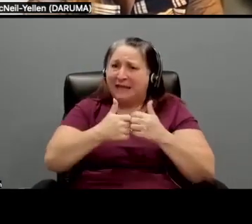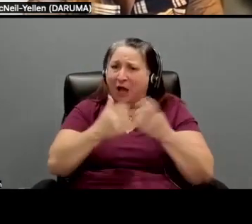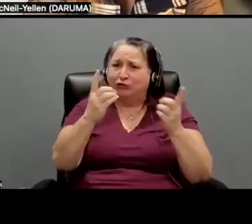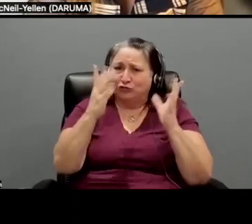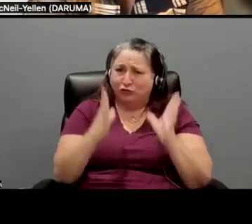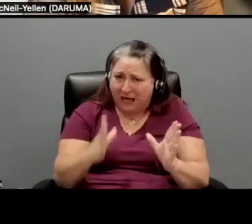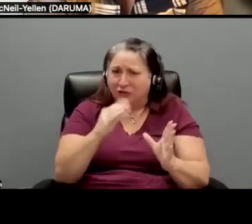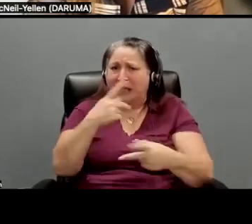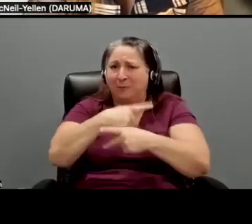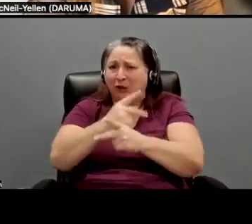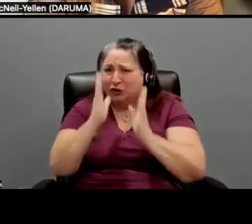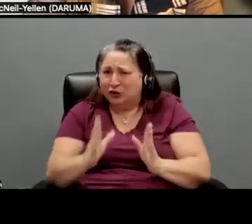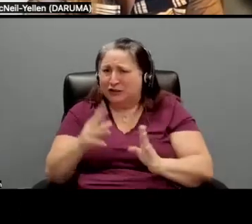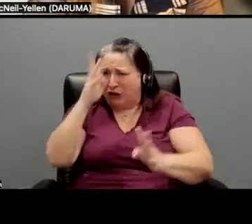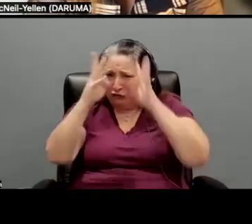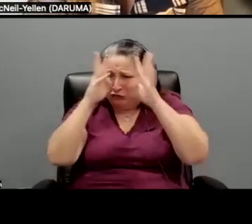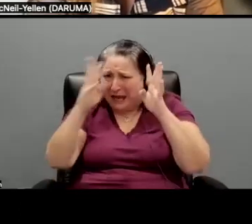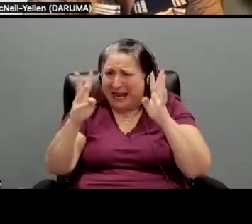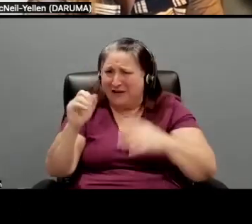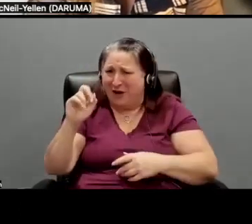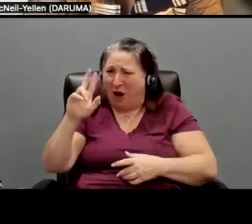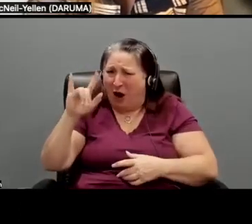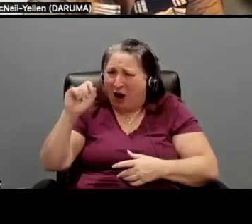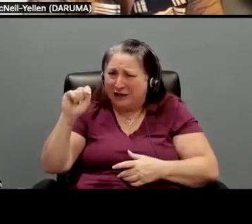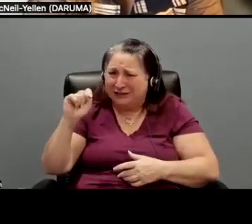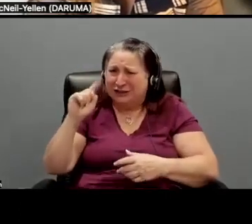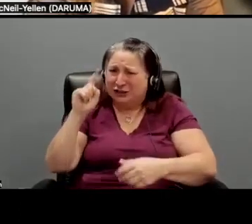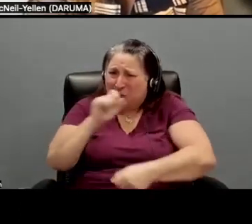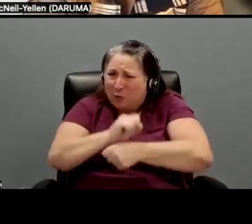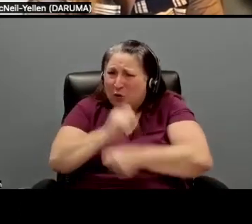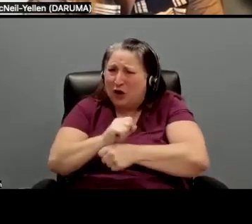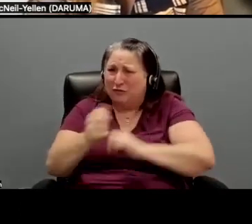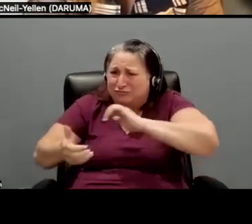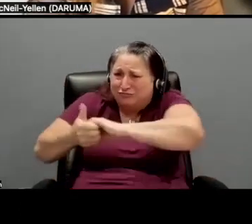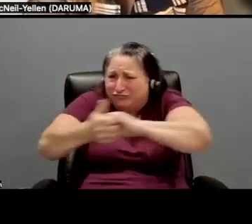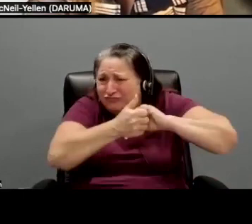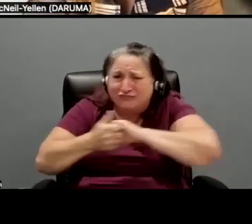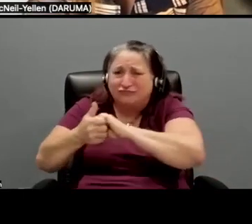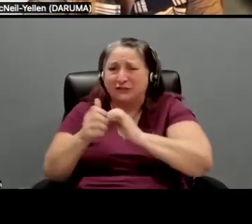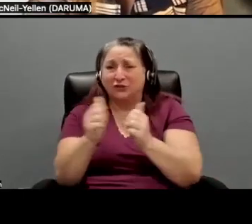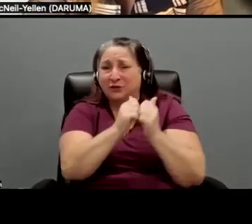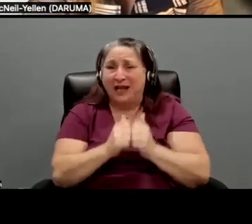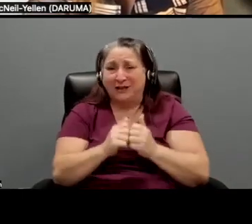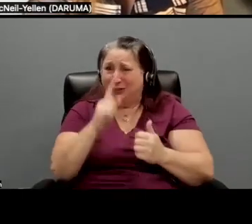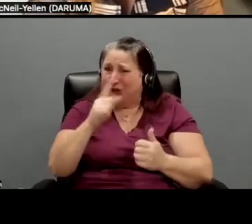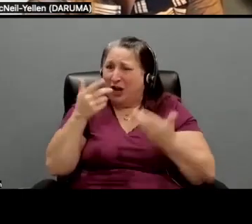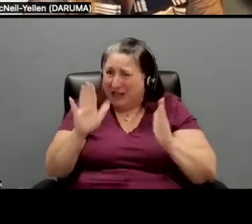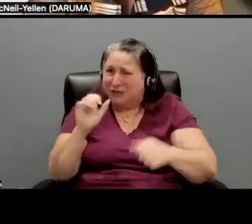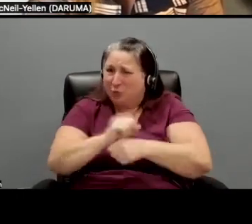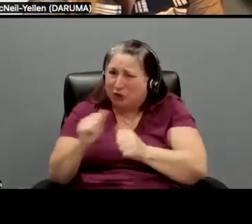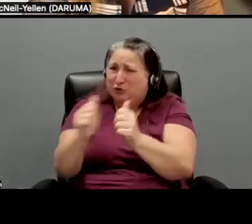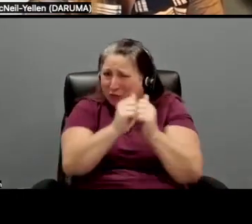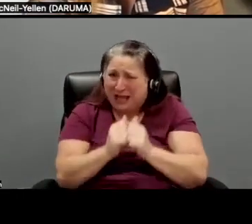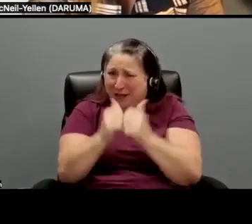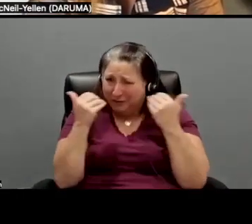and creative artists should work and collaborate together. It's, it's like, sure. Let's work together. And, and